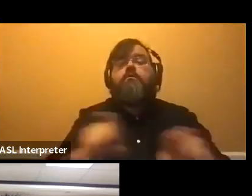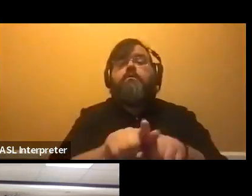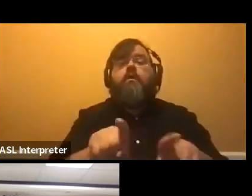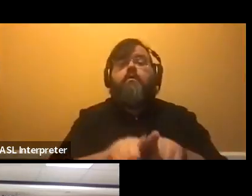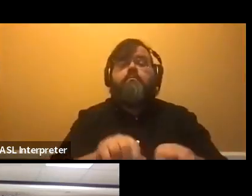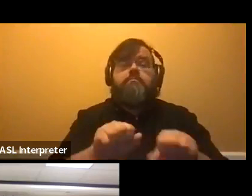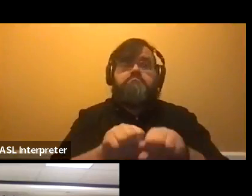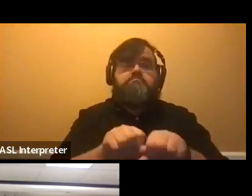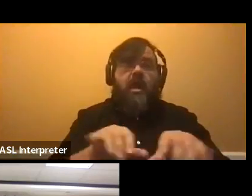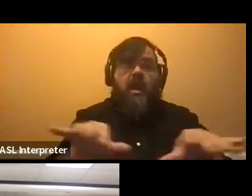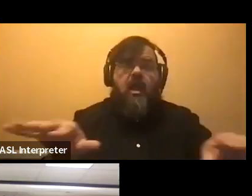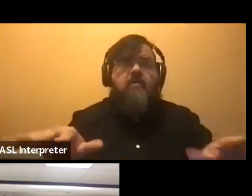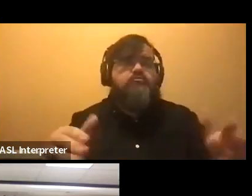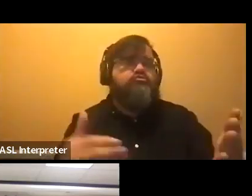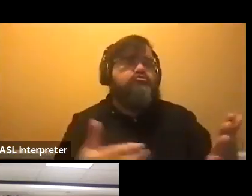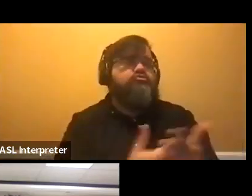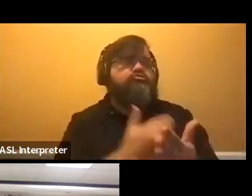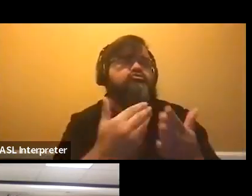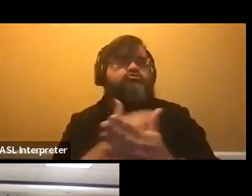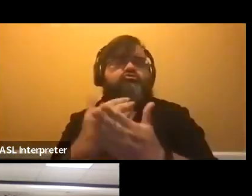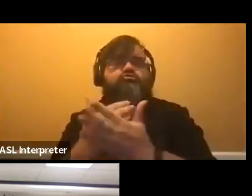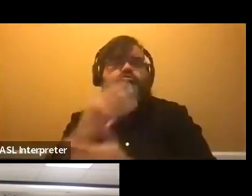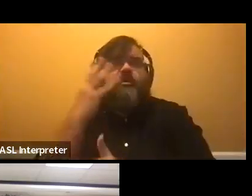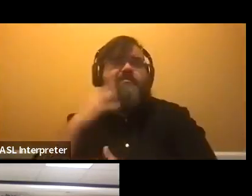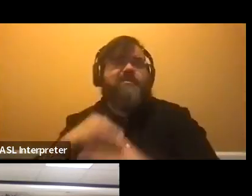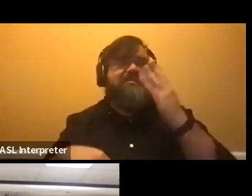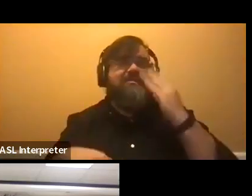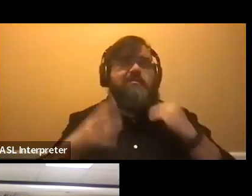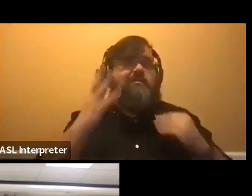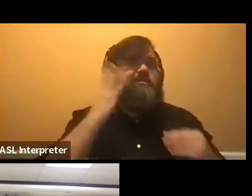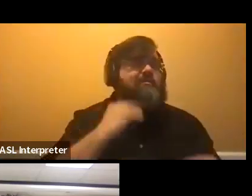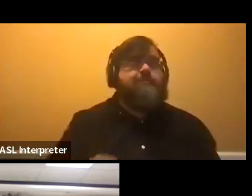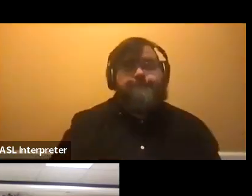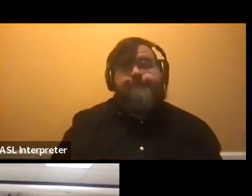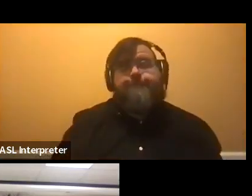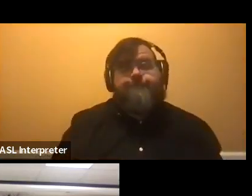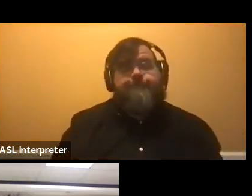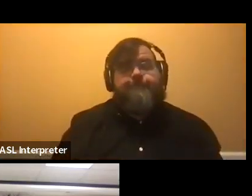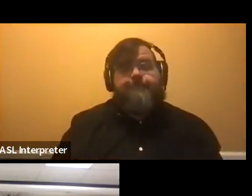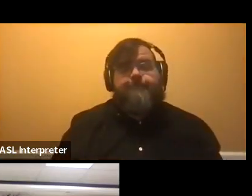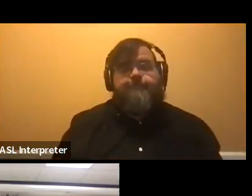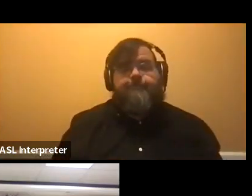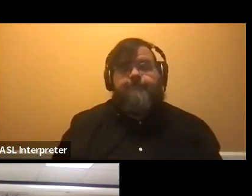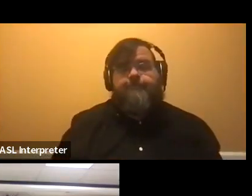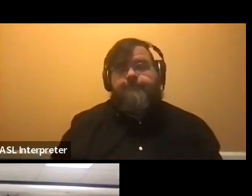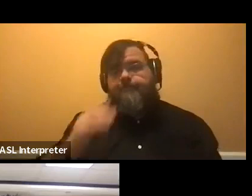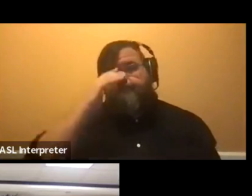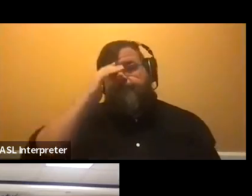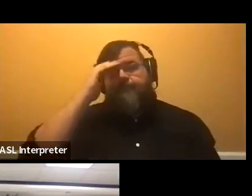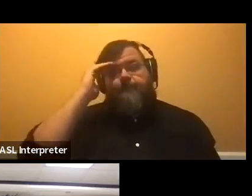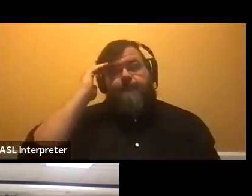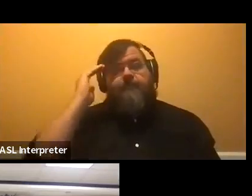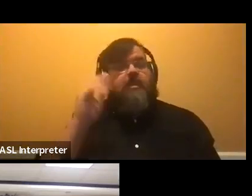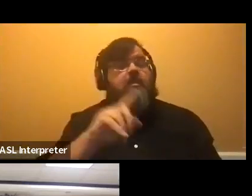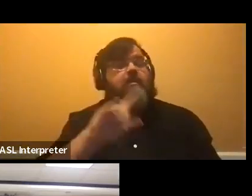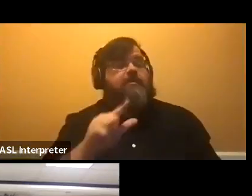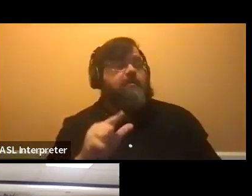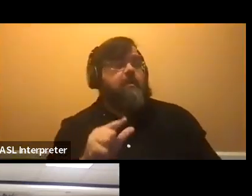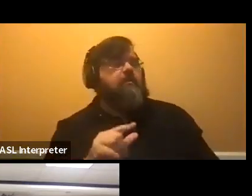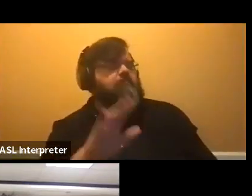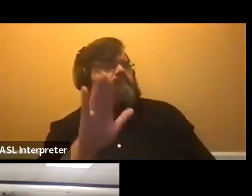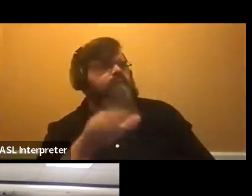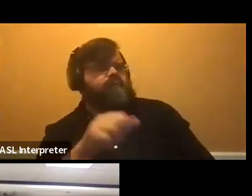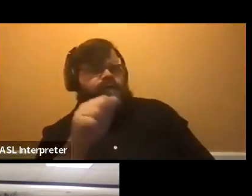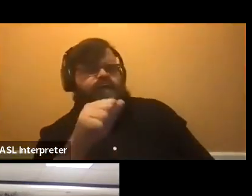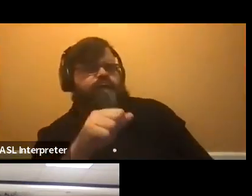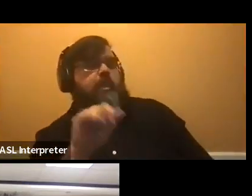of your discipline. So, um, yeah, echo that, um, if you are, you know, thinking about